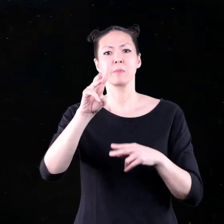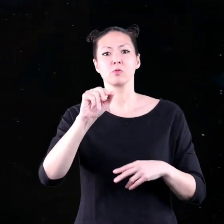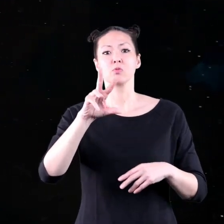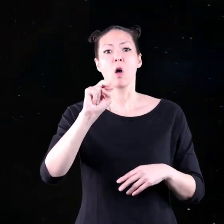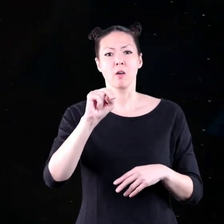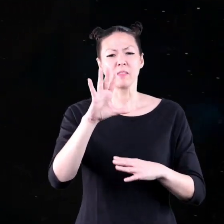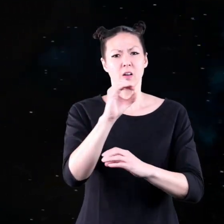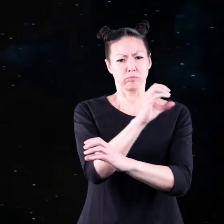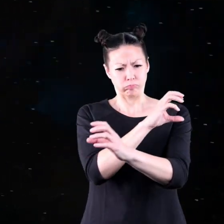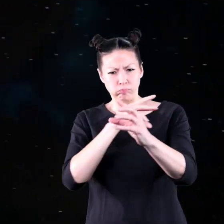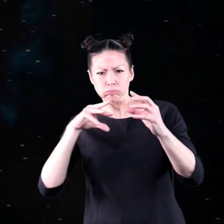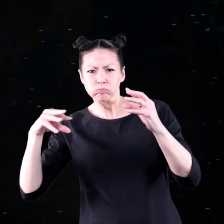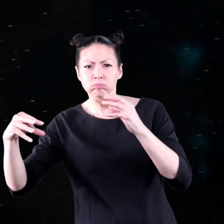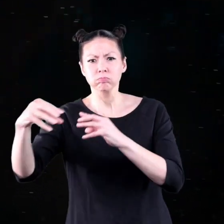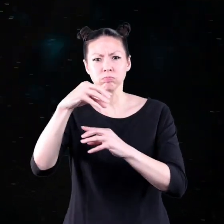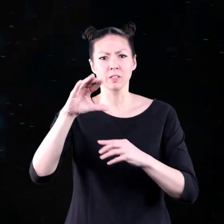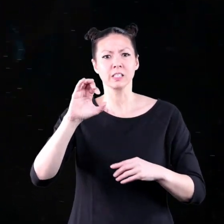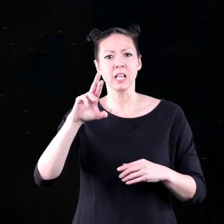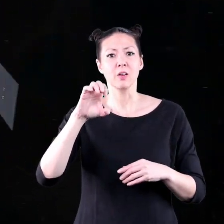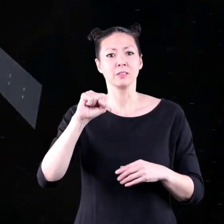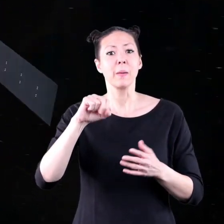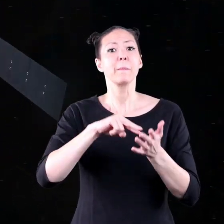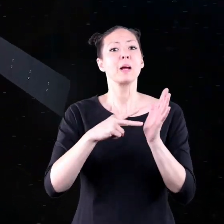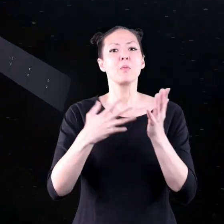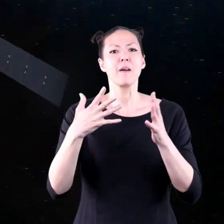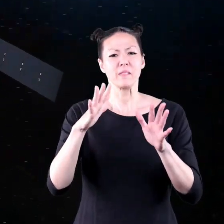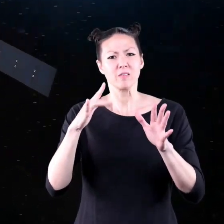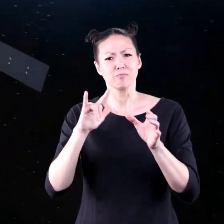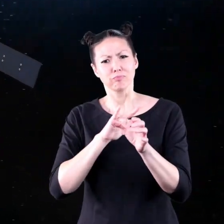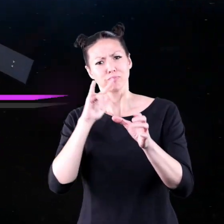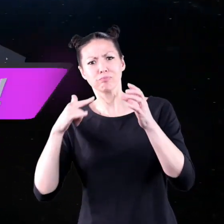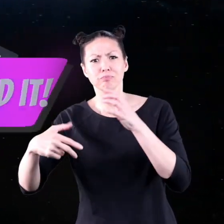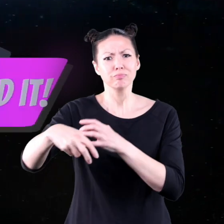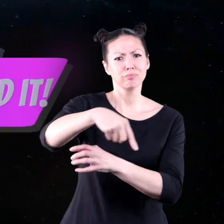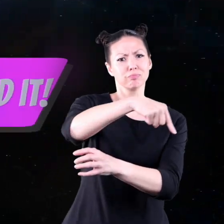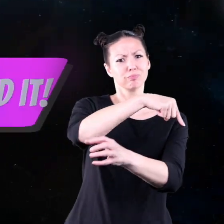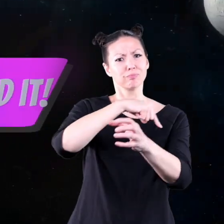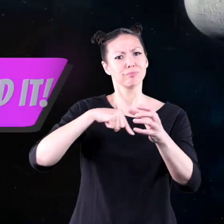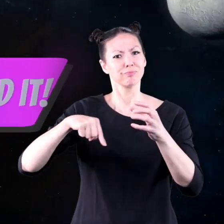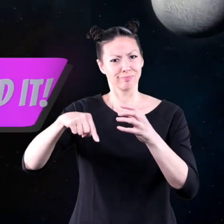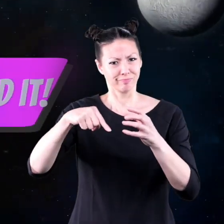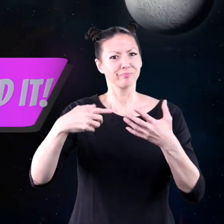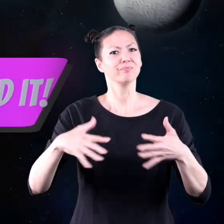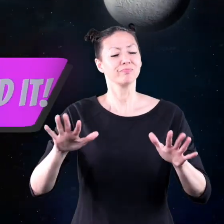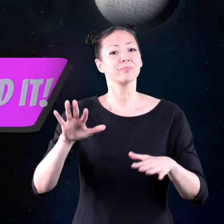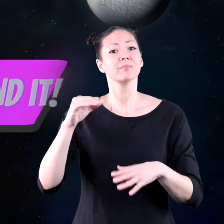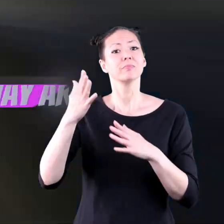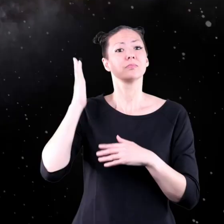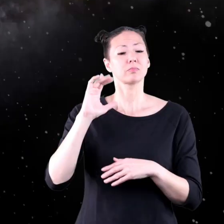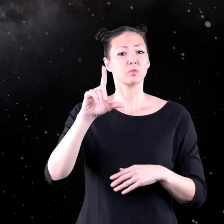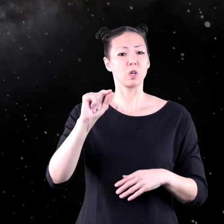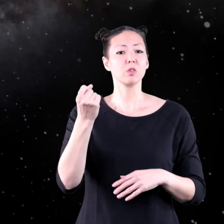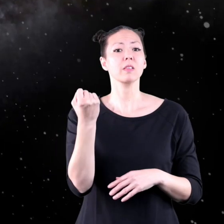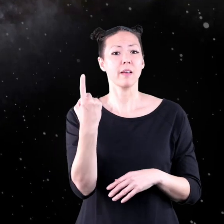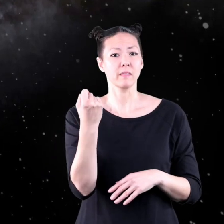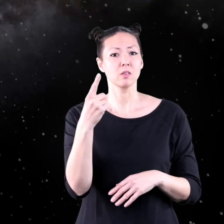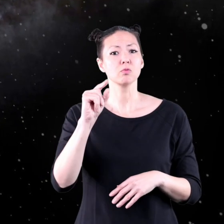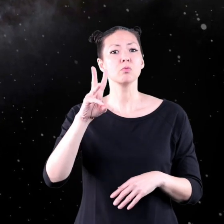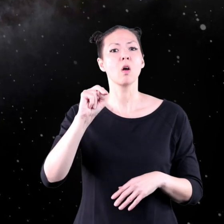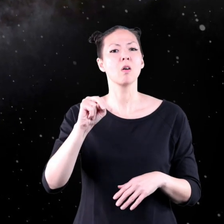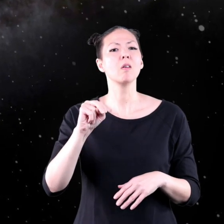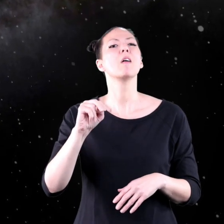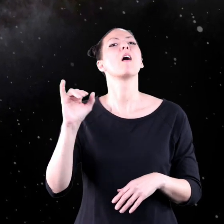a spacecraft named Dawn orbited Ceres. That means it flew all the way around it. In